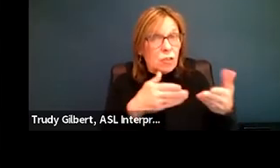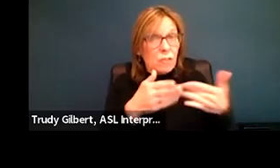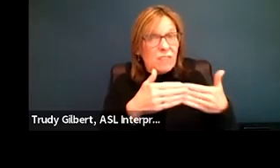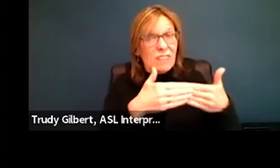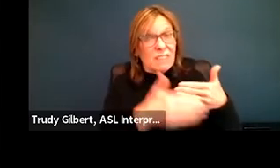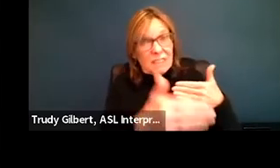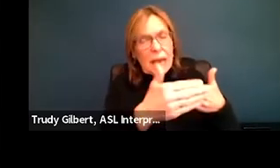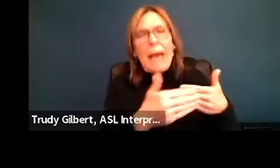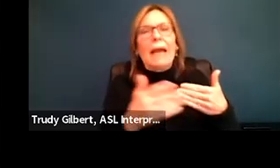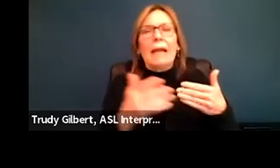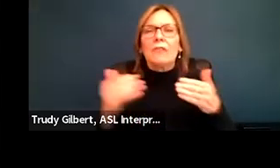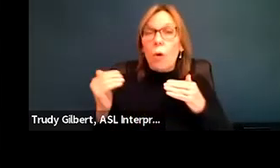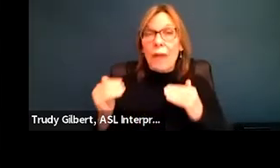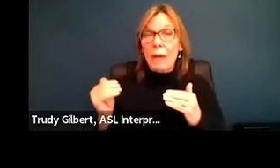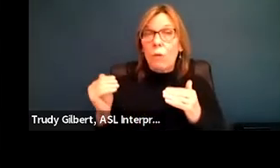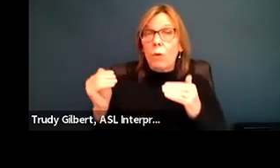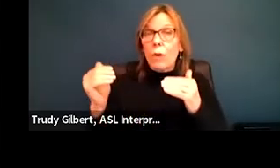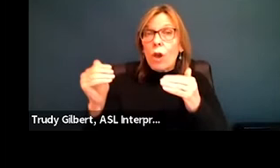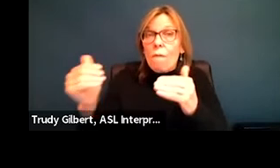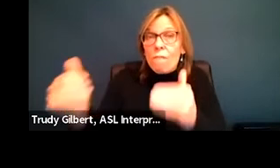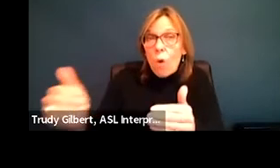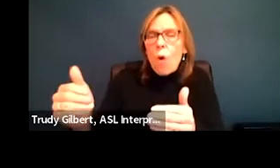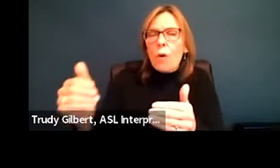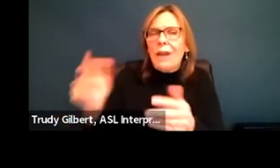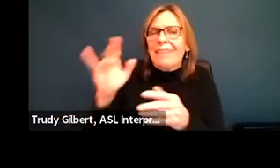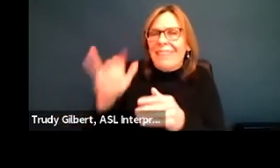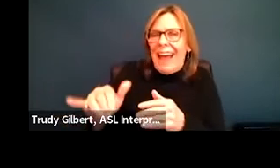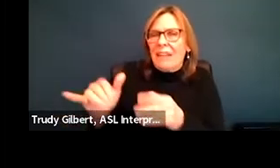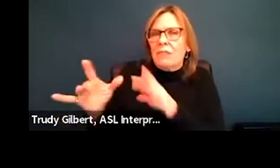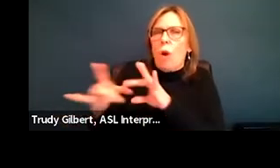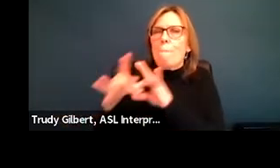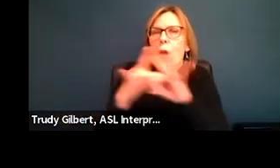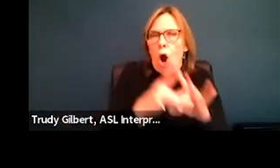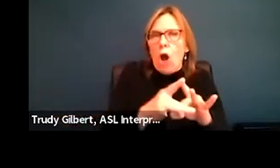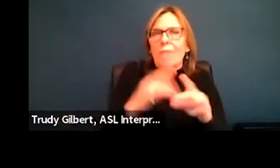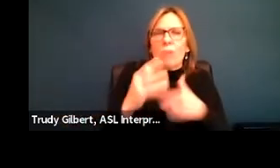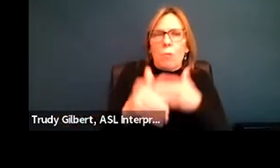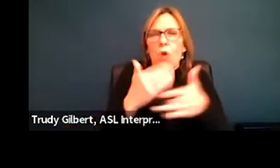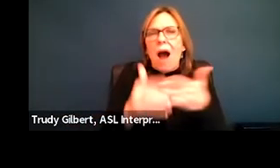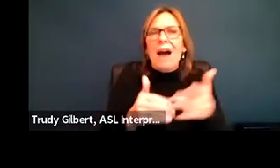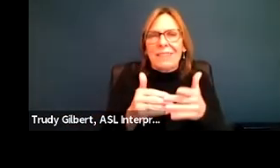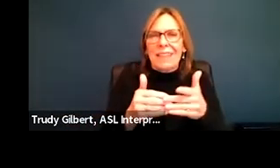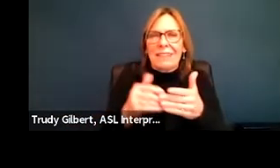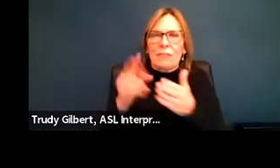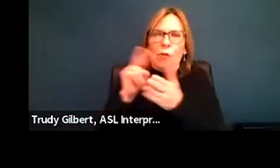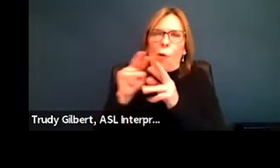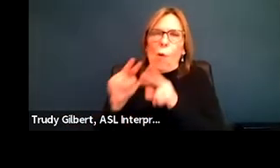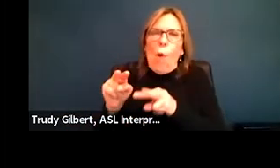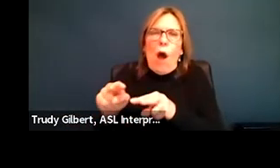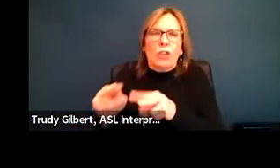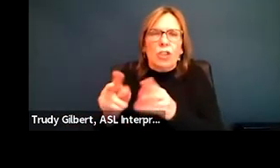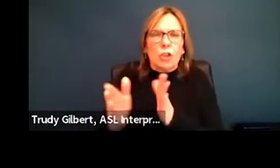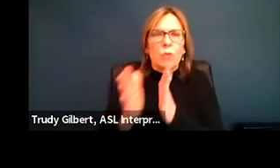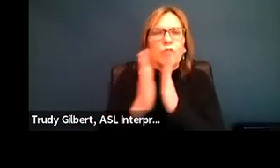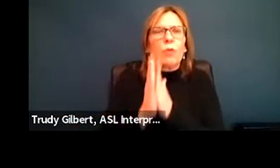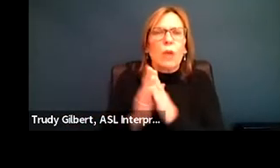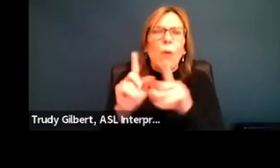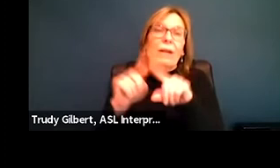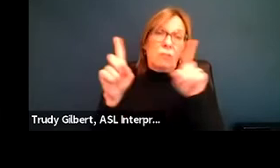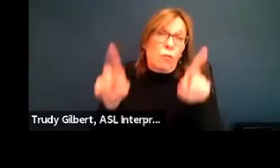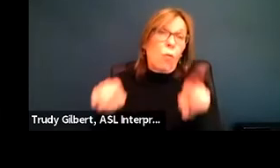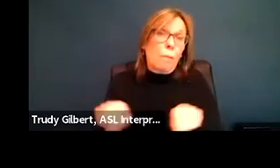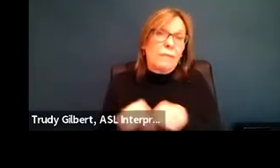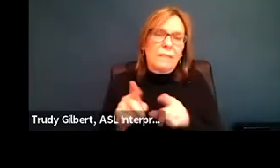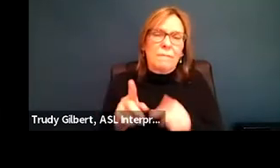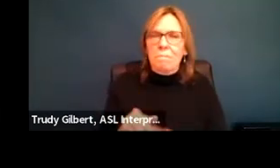go forward, that's part of, uh, our rollout process for the, uh, request forms. Okay. Thanks. So actually it